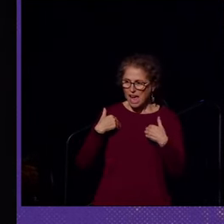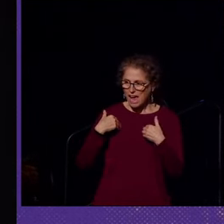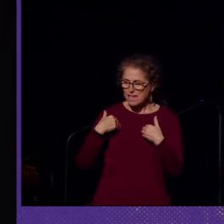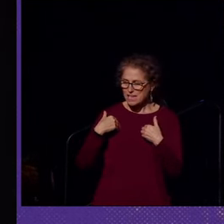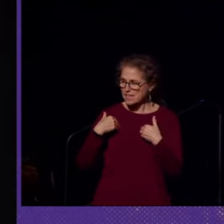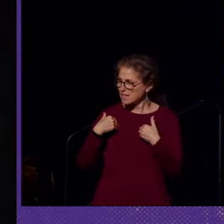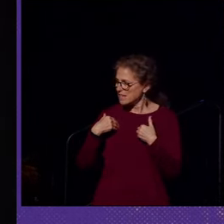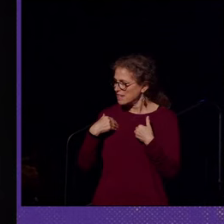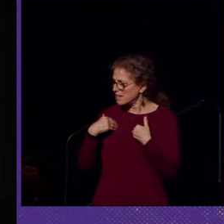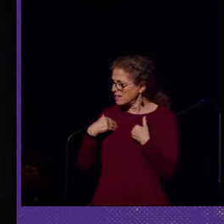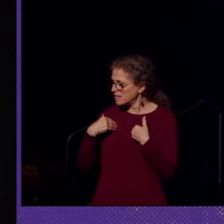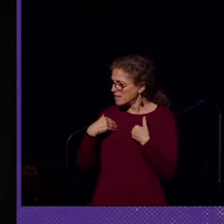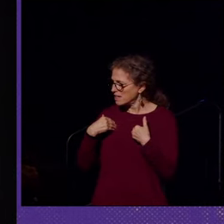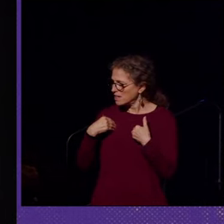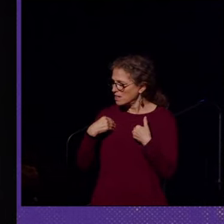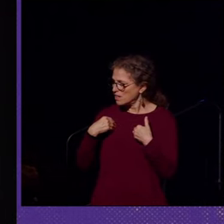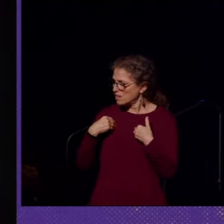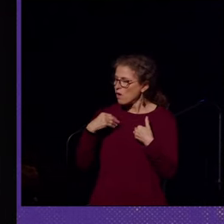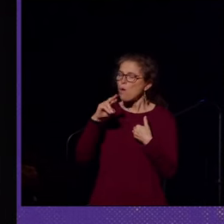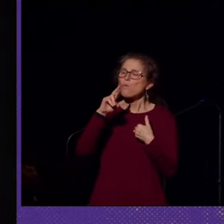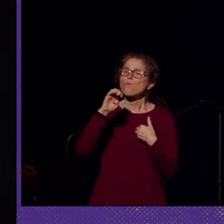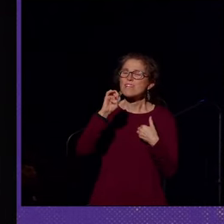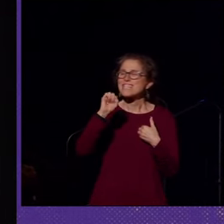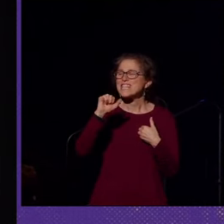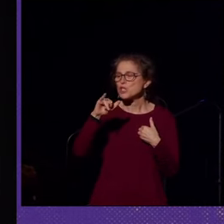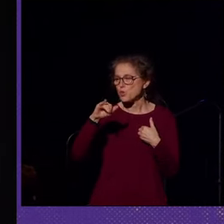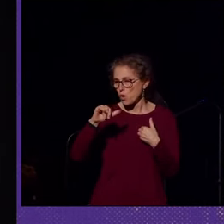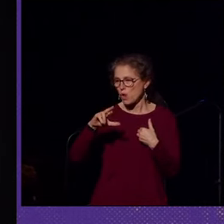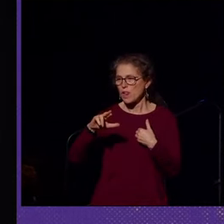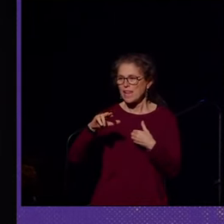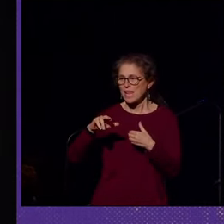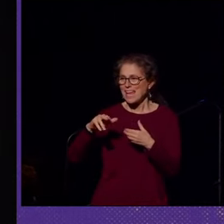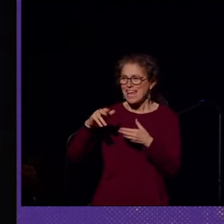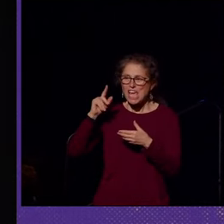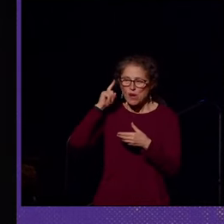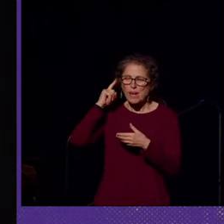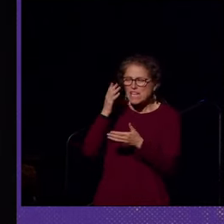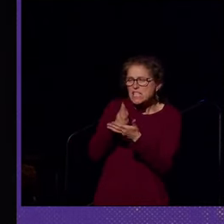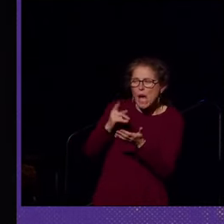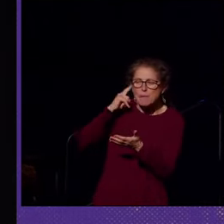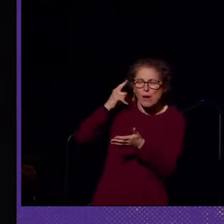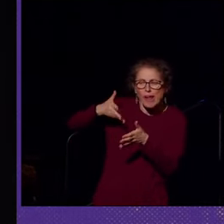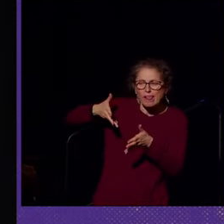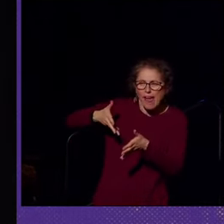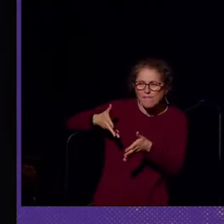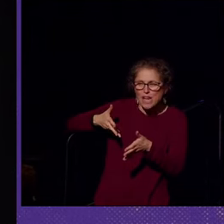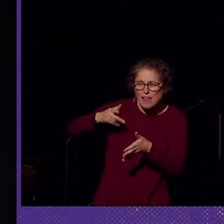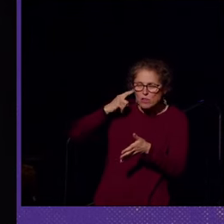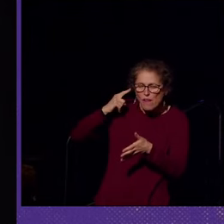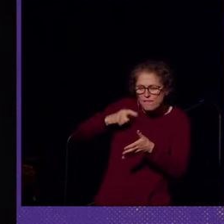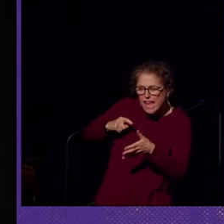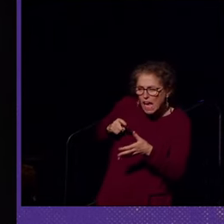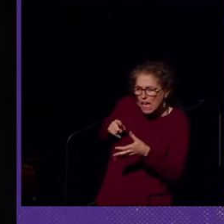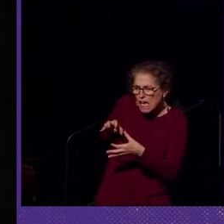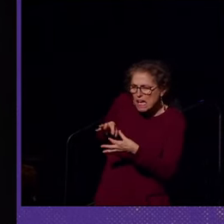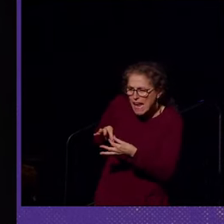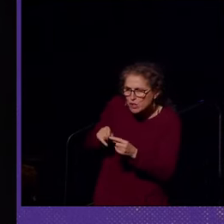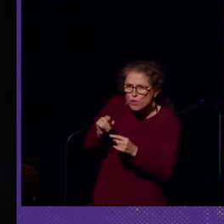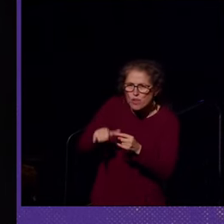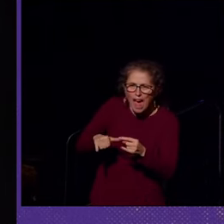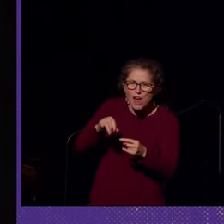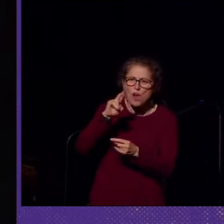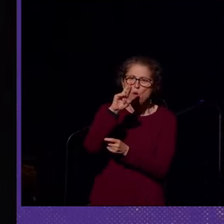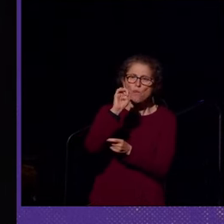And if they could tap into that residual hearing, then they could actually help that child better enhance their